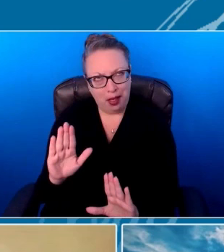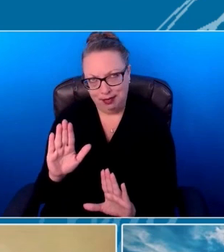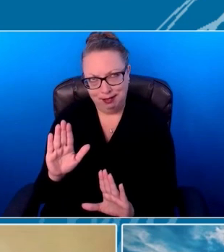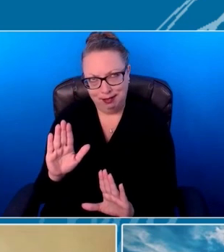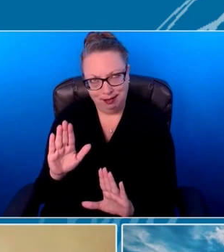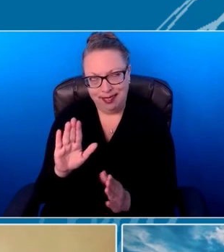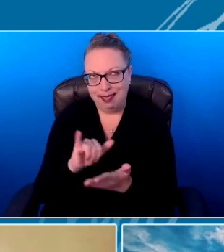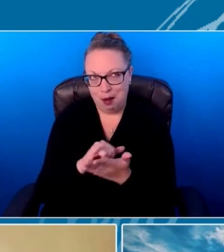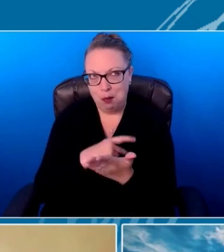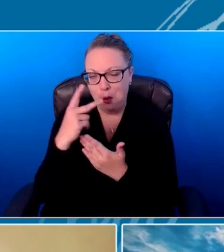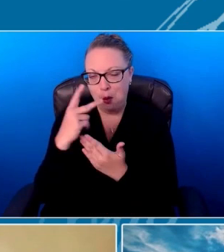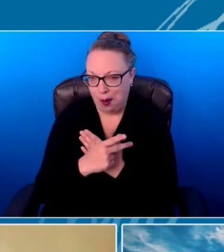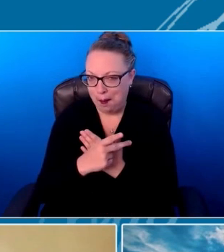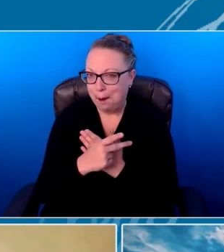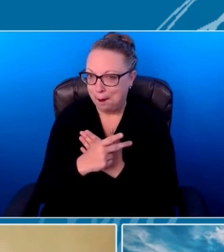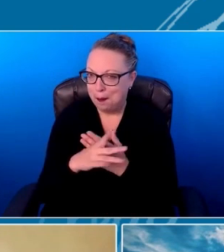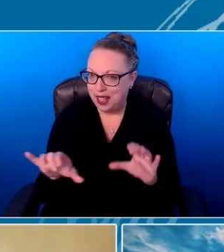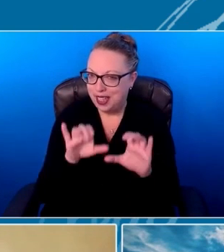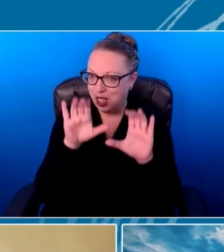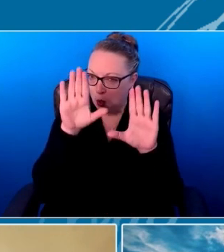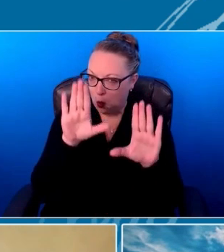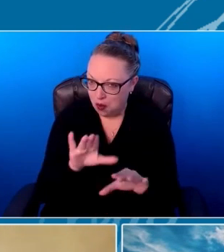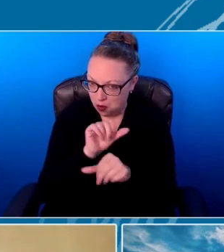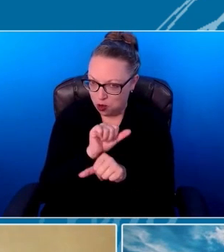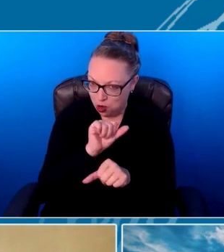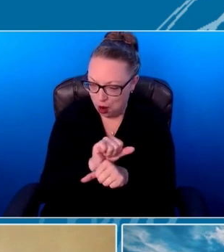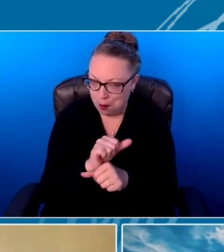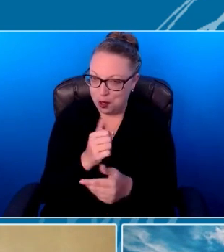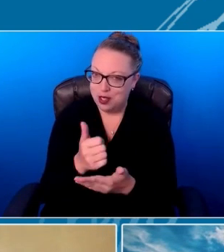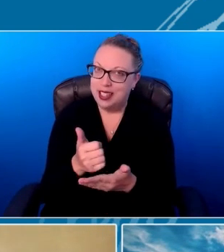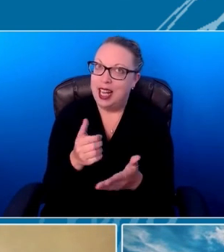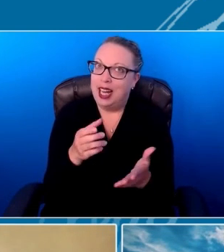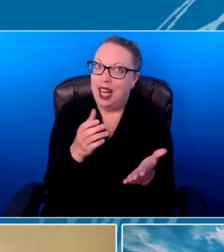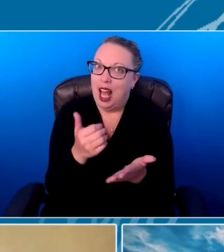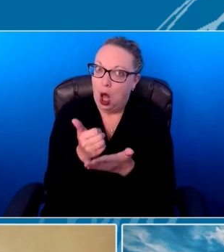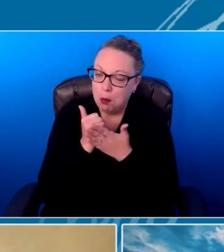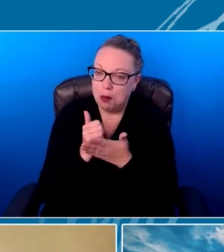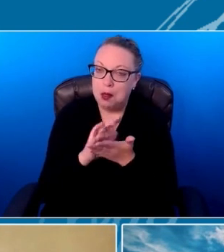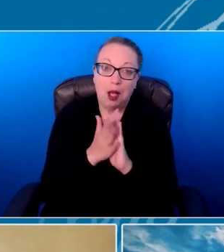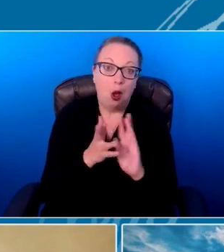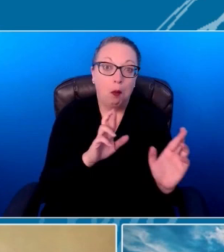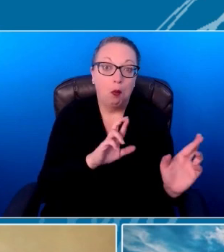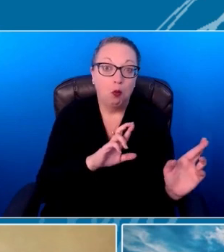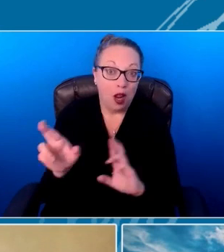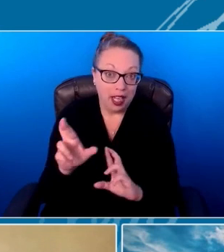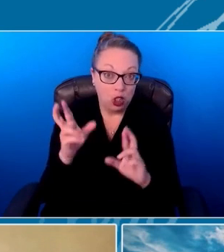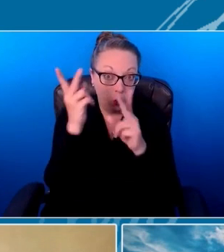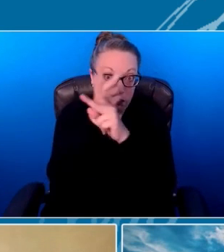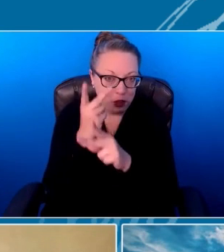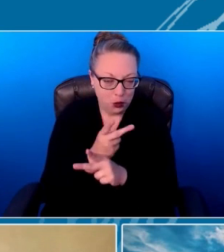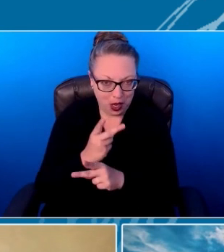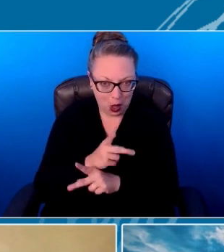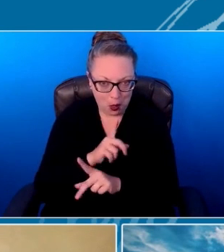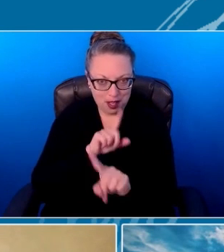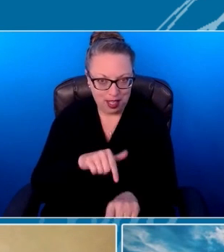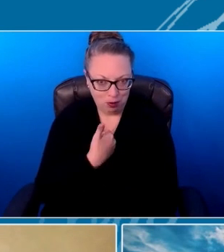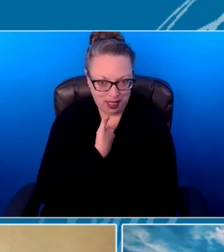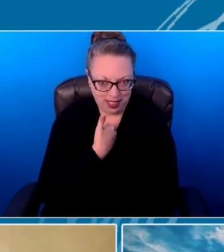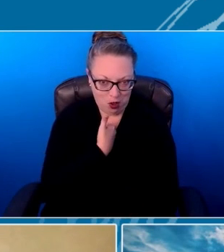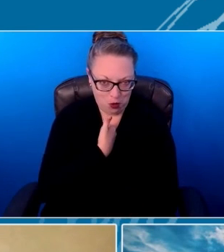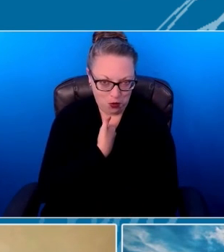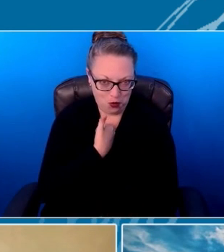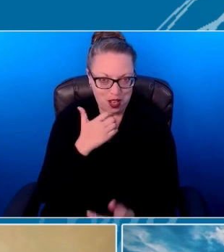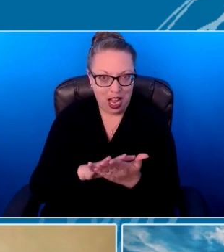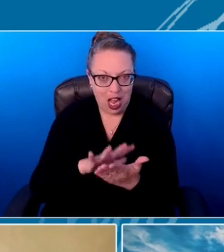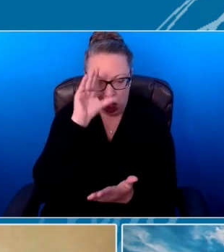figure out and find the answers if I don't know it. But also what I learned was to ask questions.